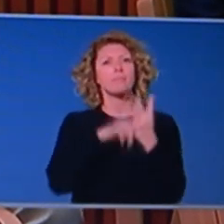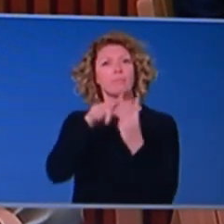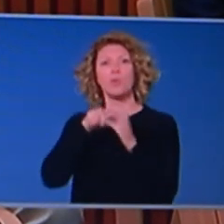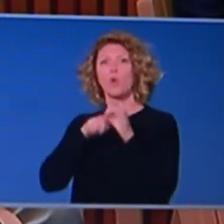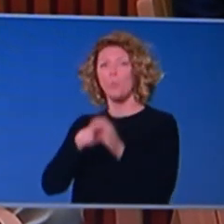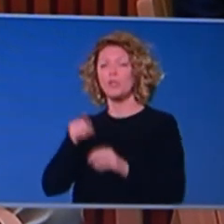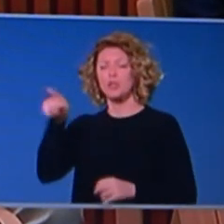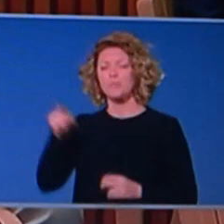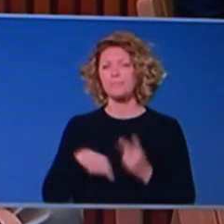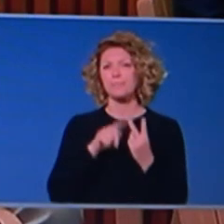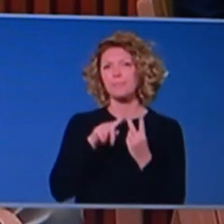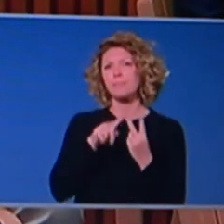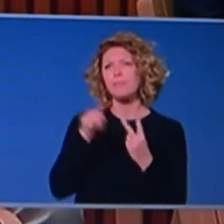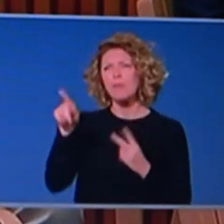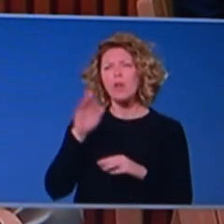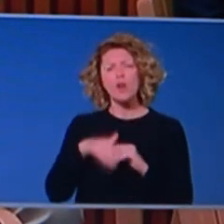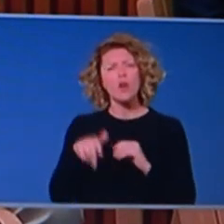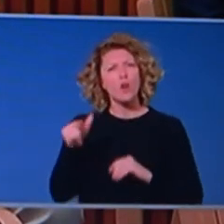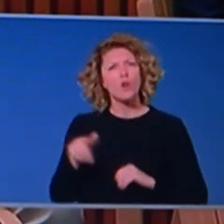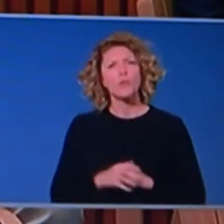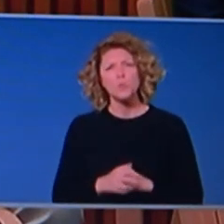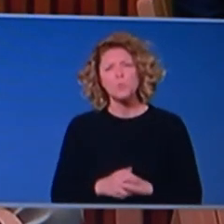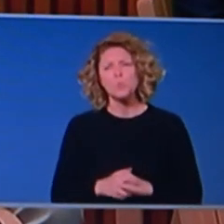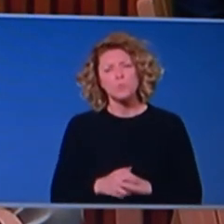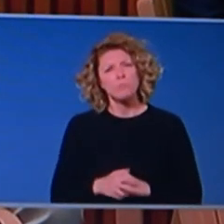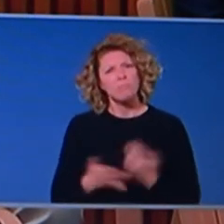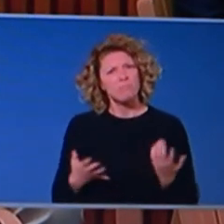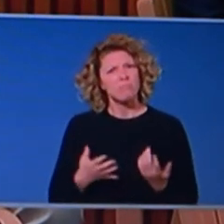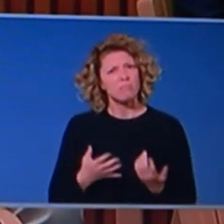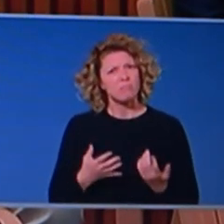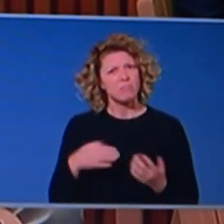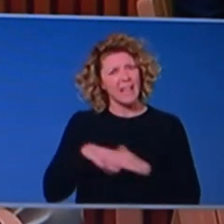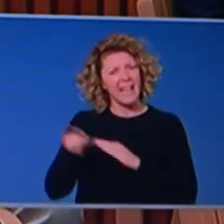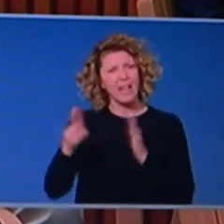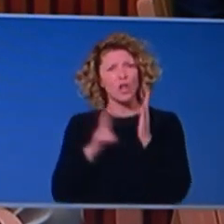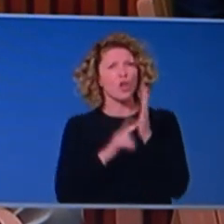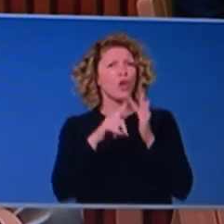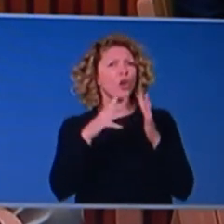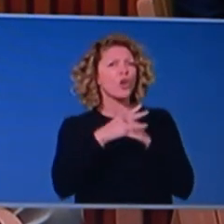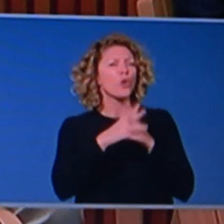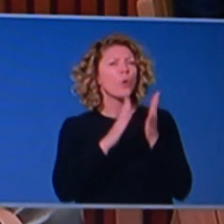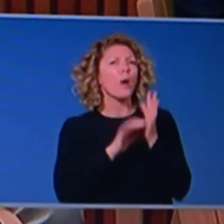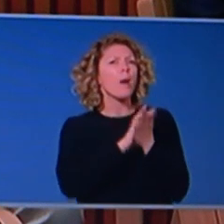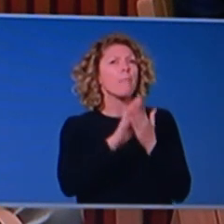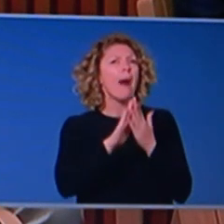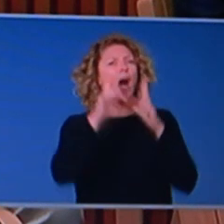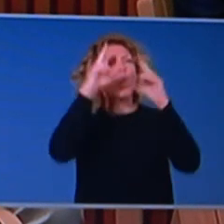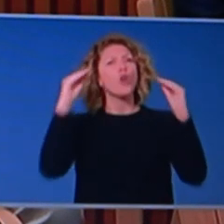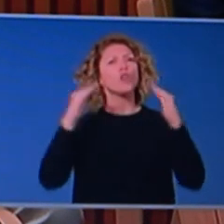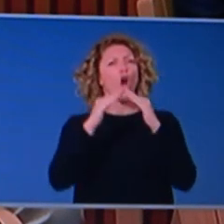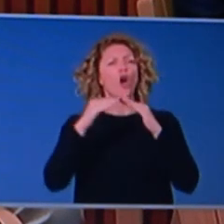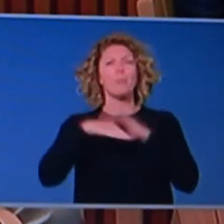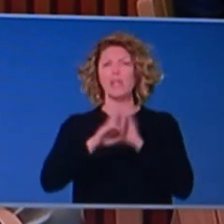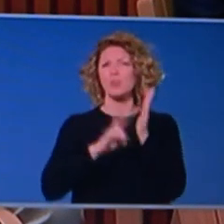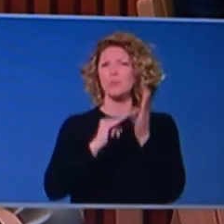How concerned are you by the high infection rates and fatalities, uh, at the Newmarch house? And will the, the residents